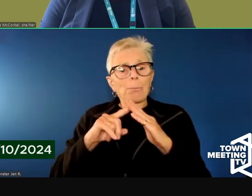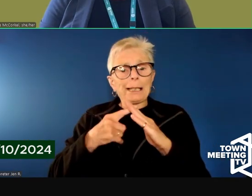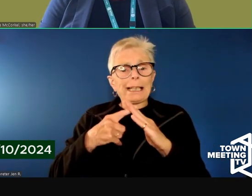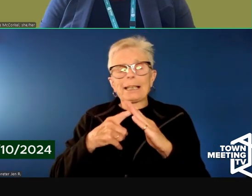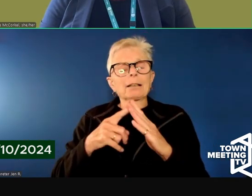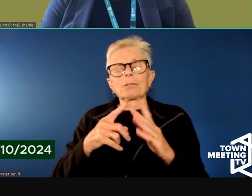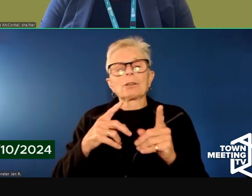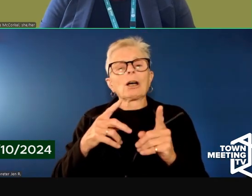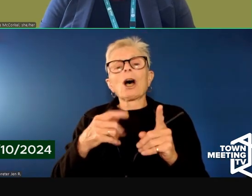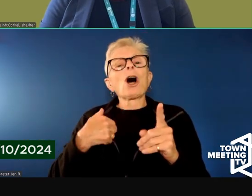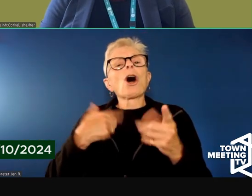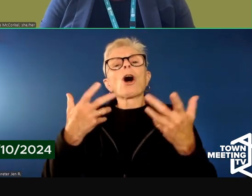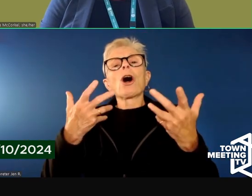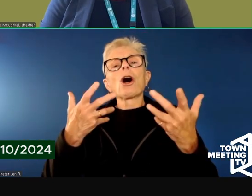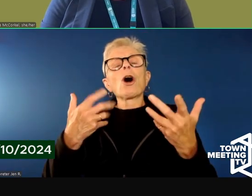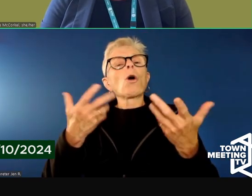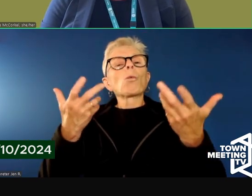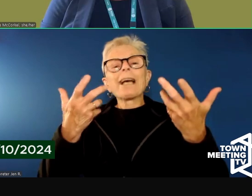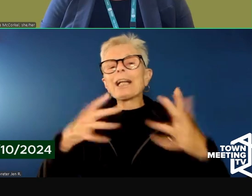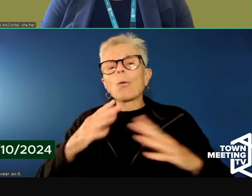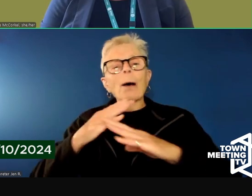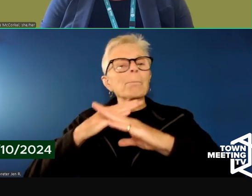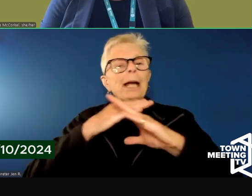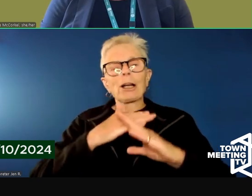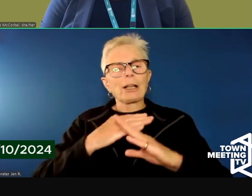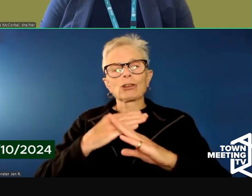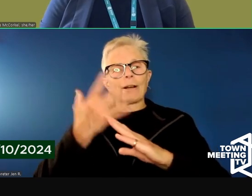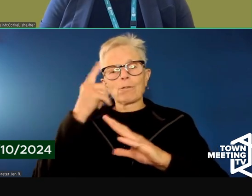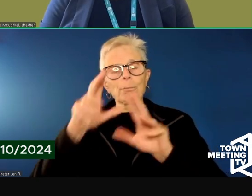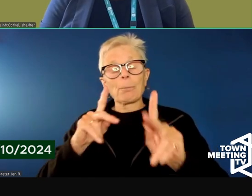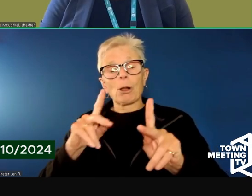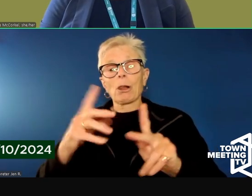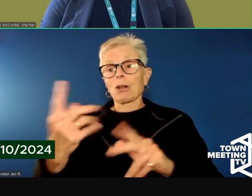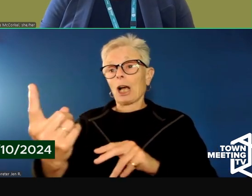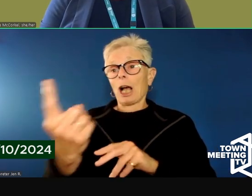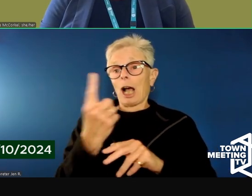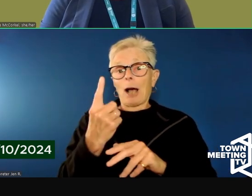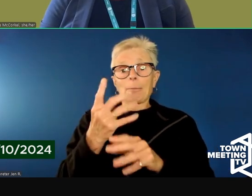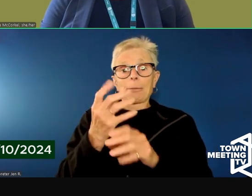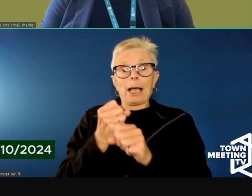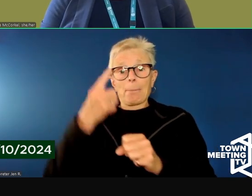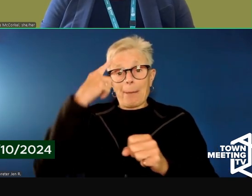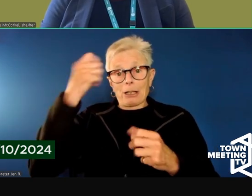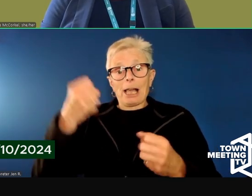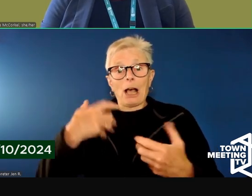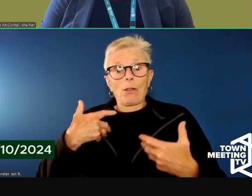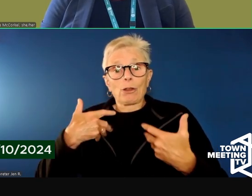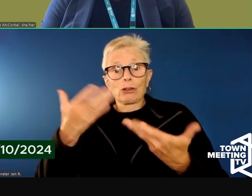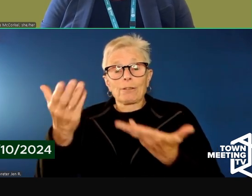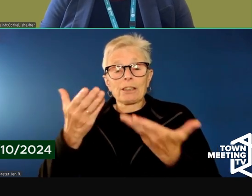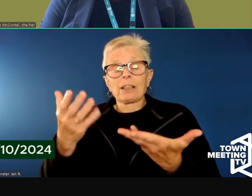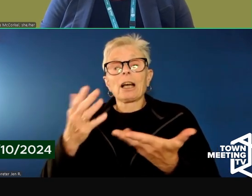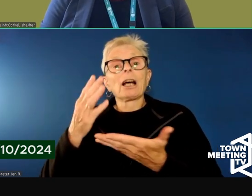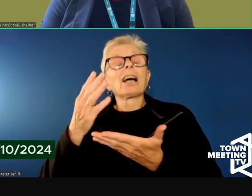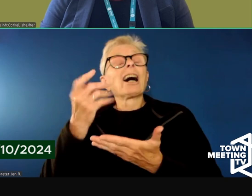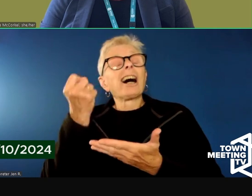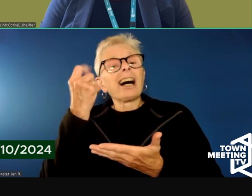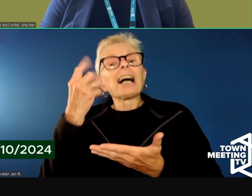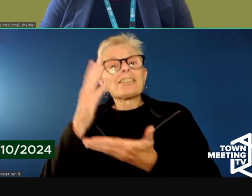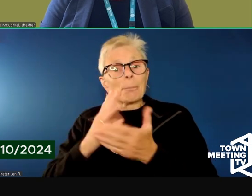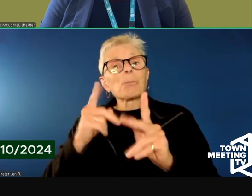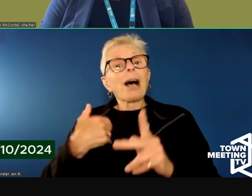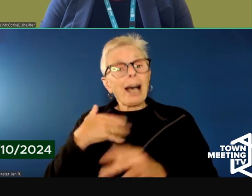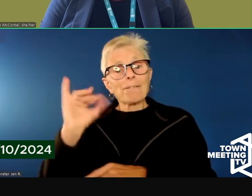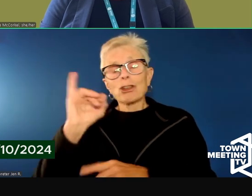there to be any barriers to accessing mental health support. Some people have very large co-pays that are deterrent